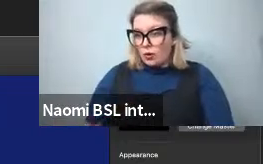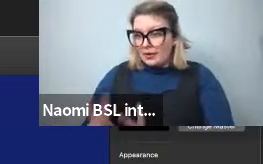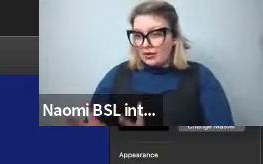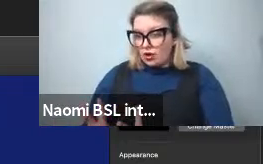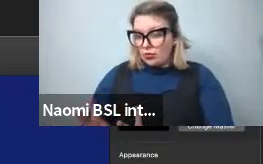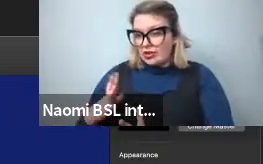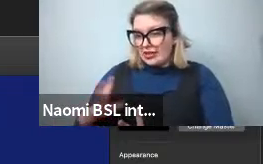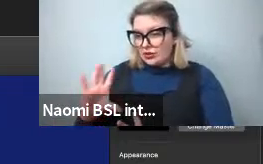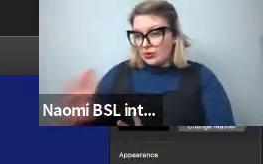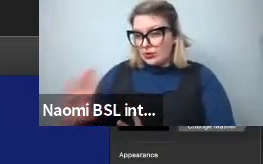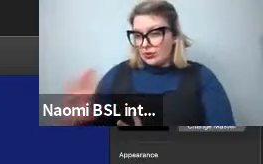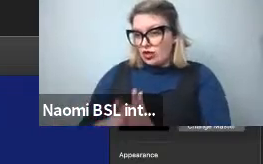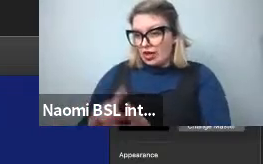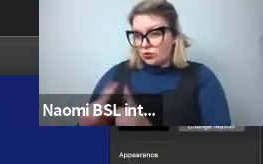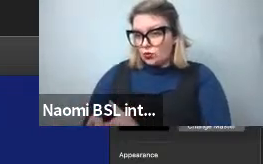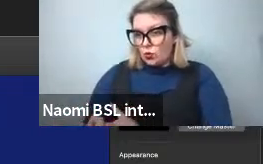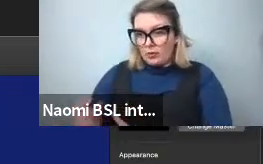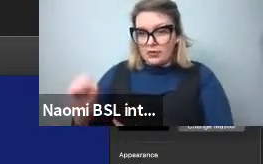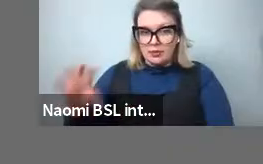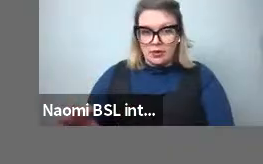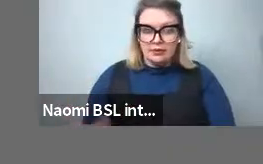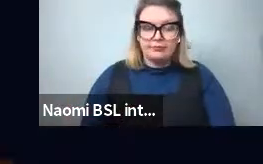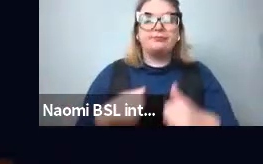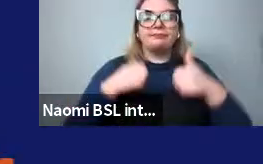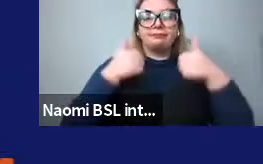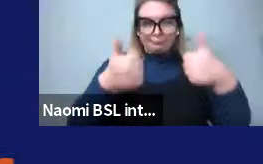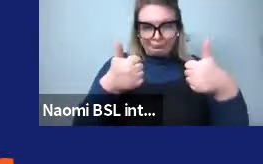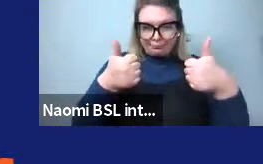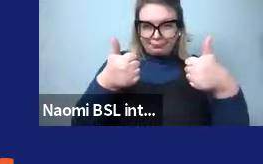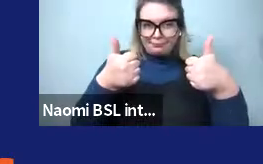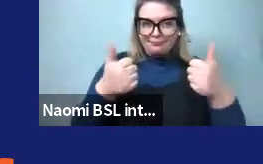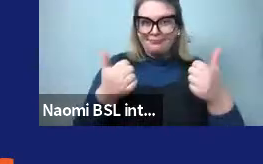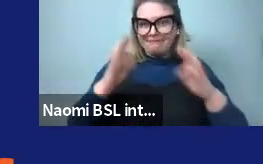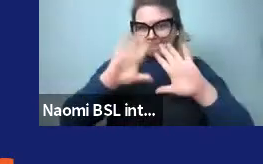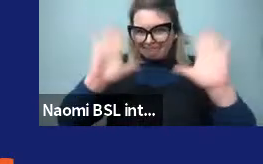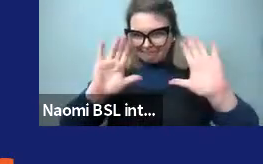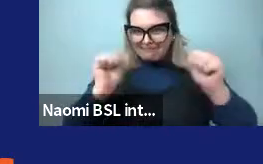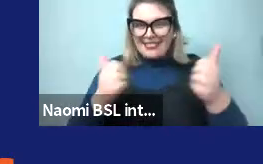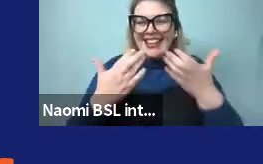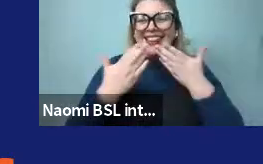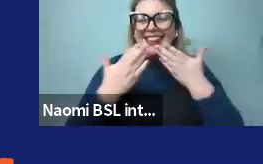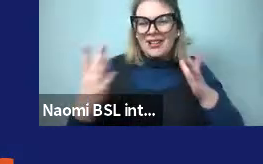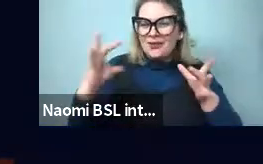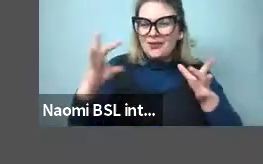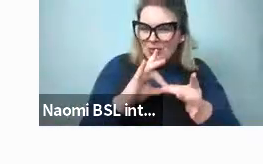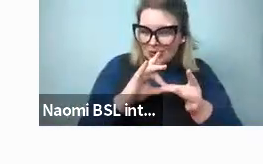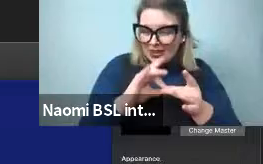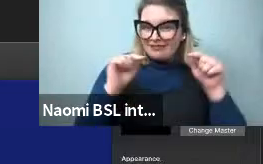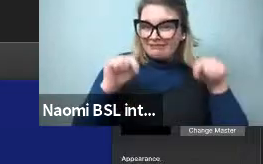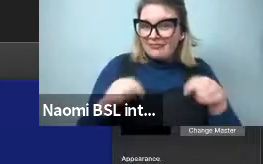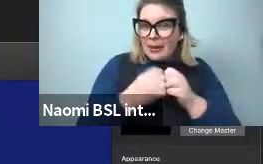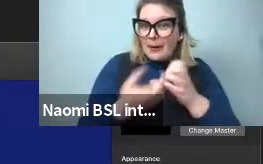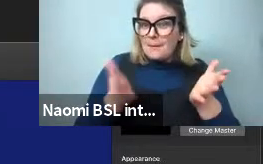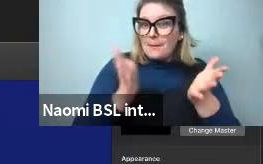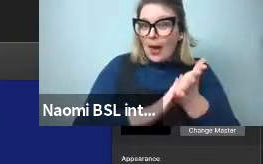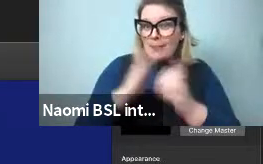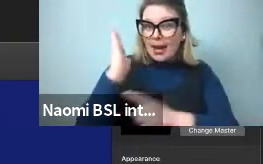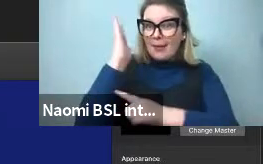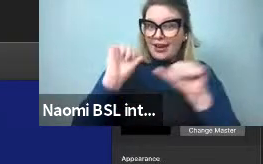Okay, I'm going to get started here. Thank you everyone for joining us. Welcome to the Birmingham Lectures